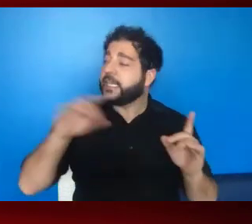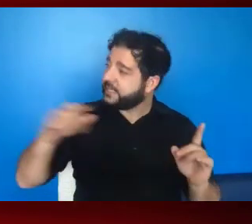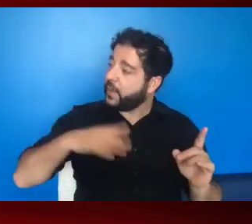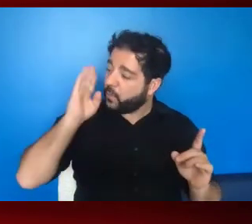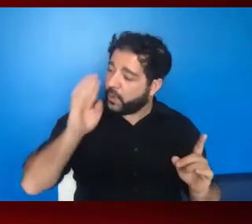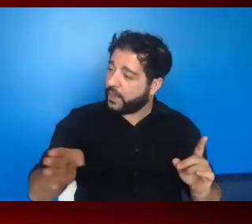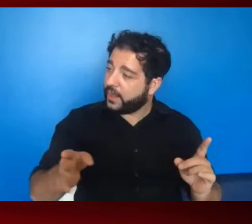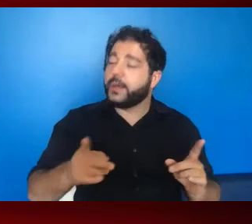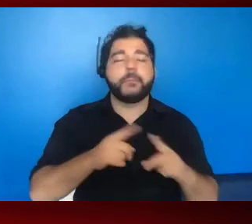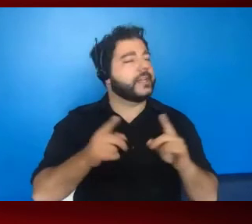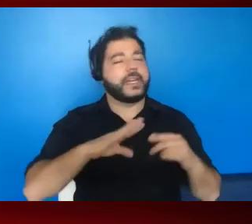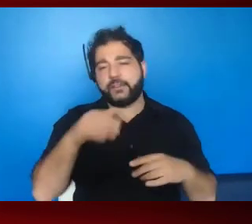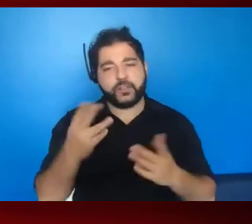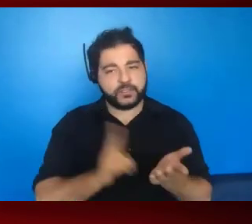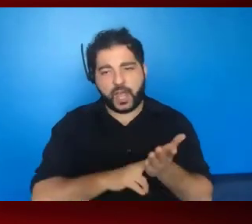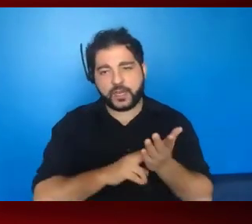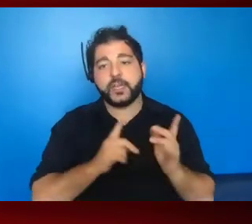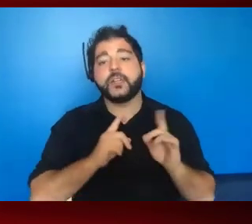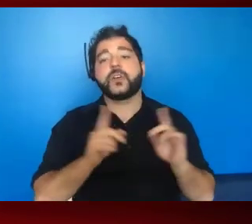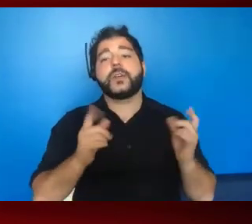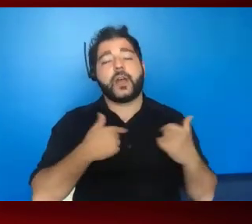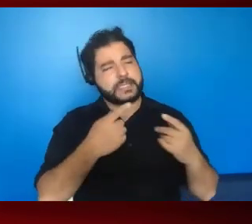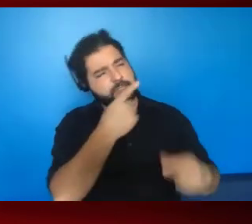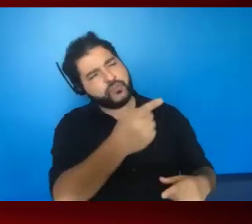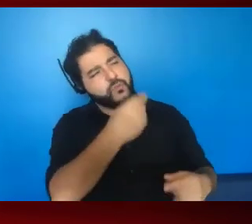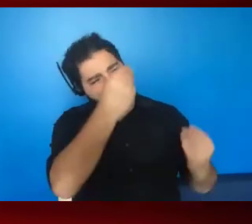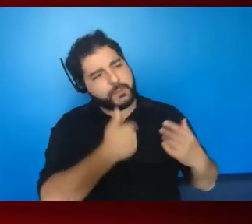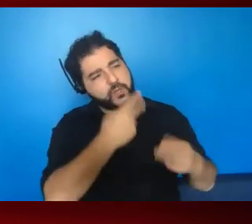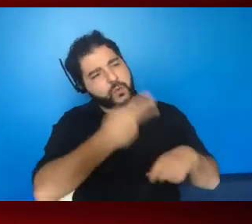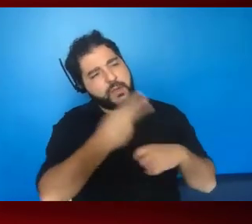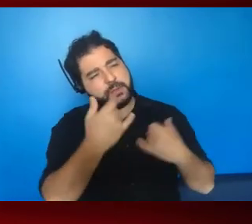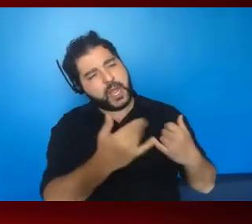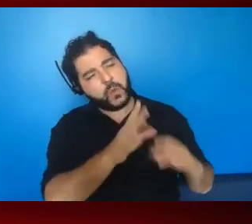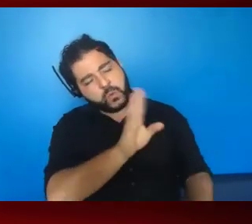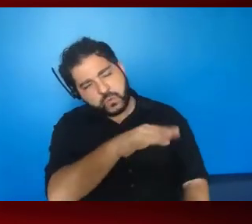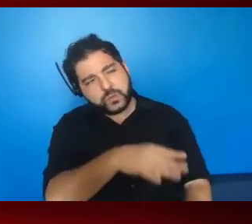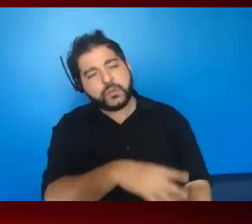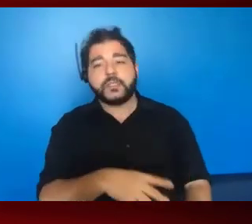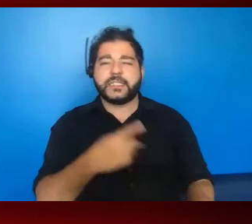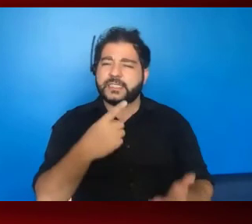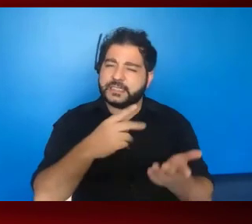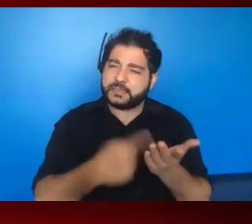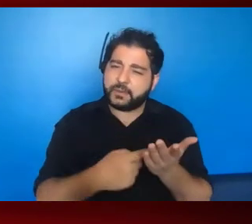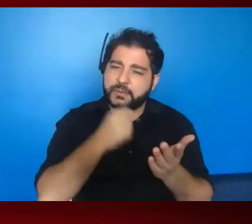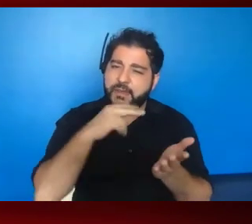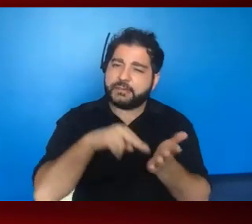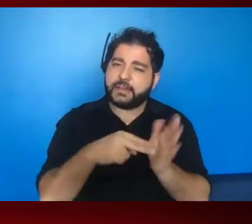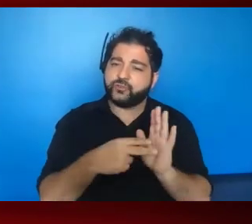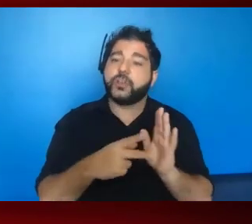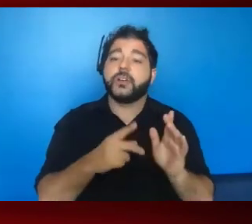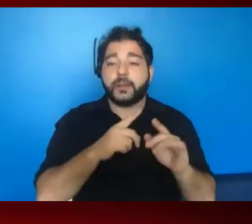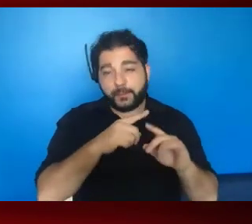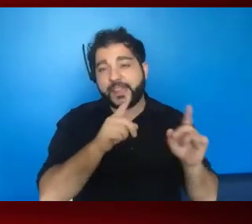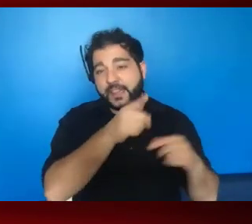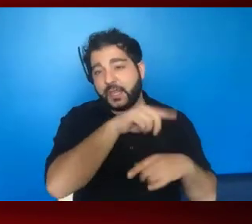I'm really going to hold them accountable and say, you know what, you've told this twice. And sometimes it's not intentional. They're busy. They're super busy.